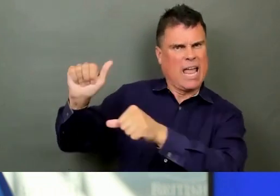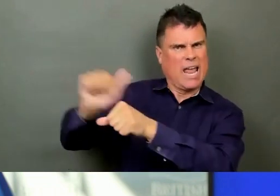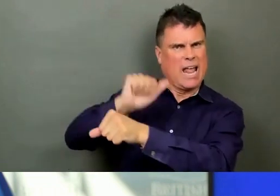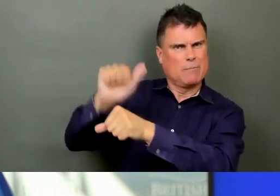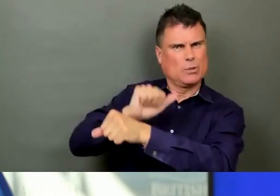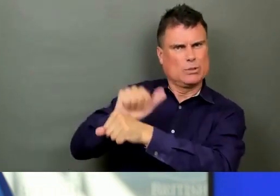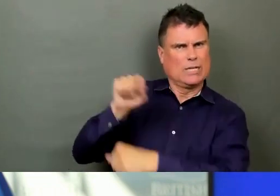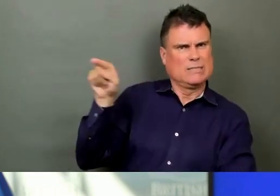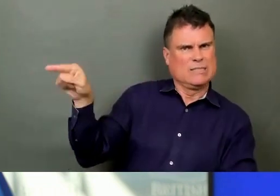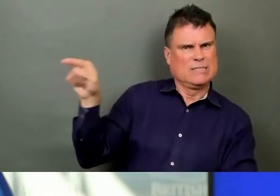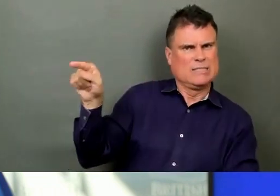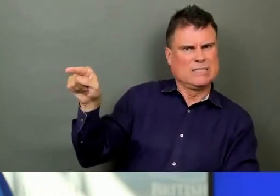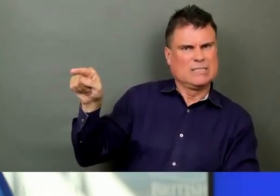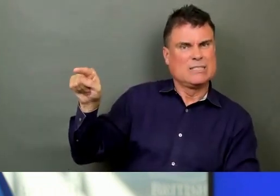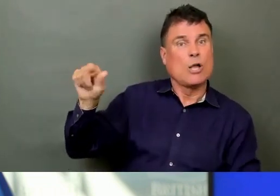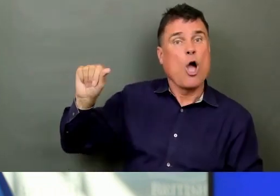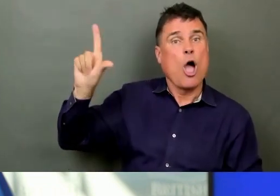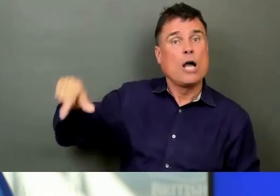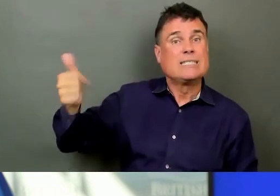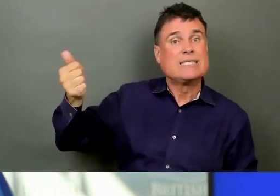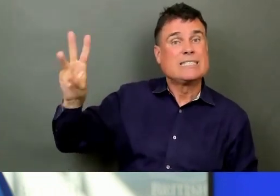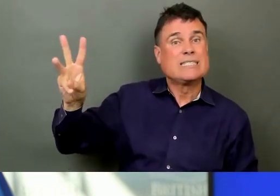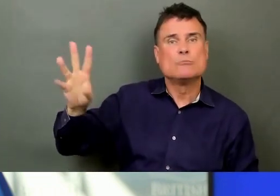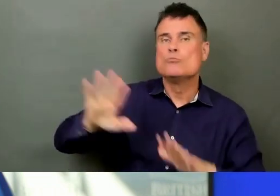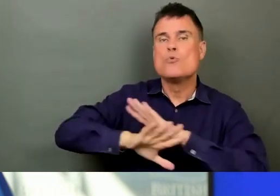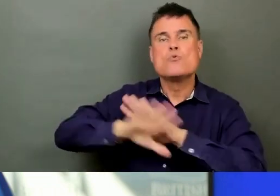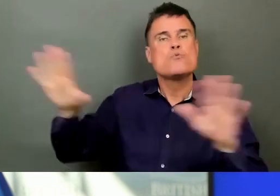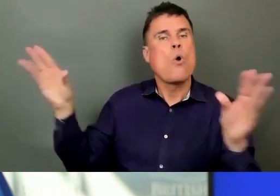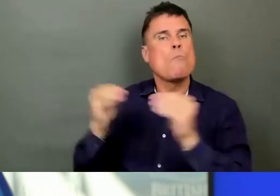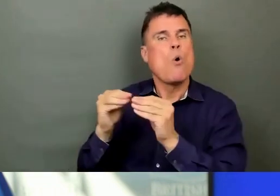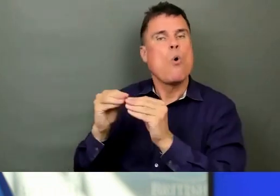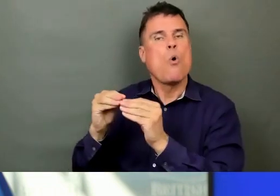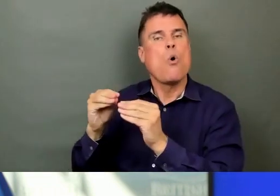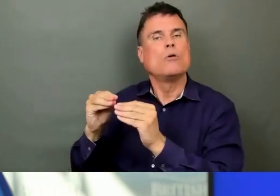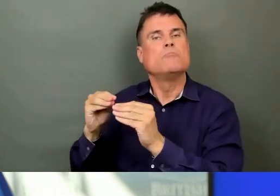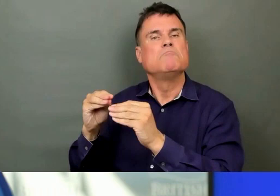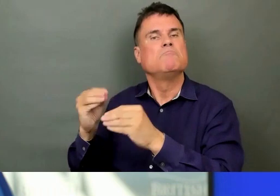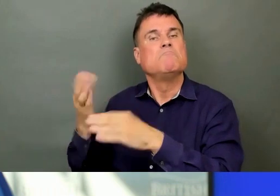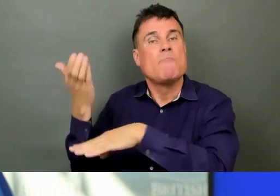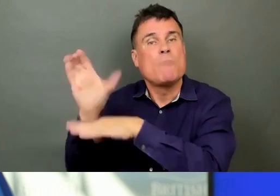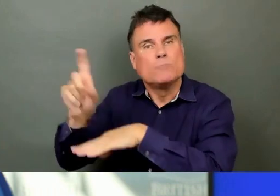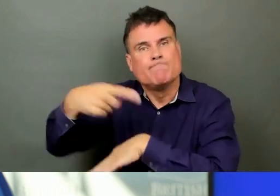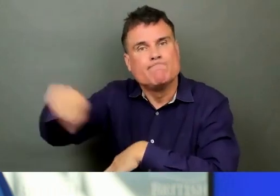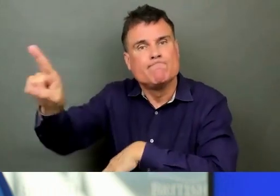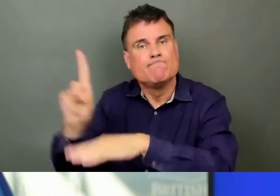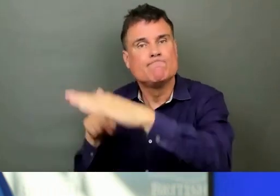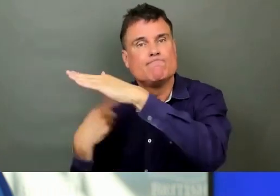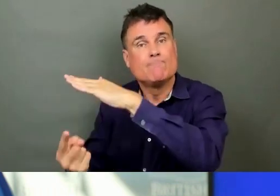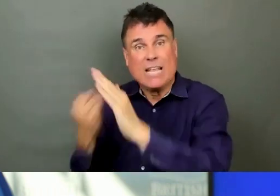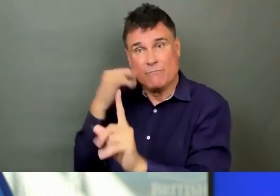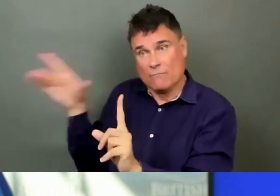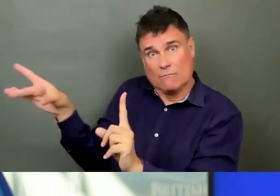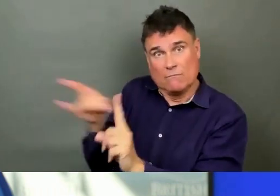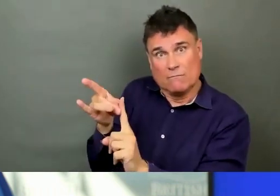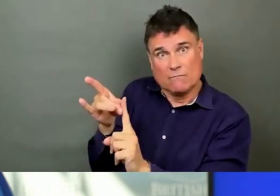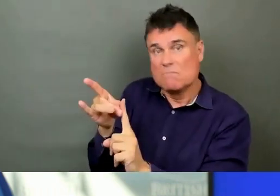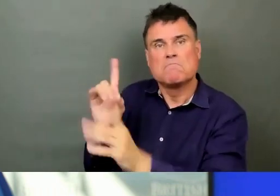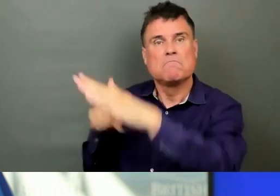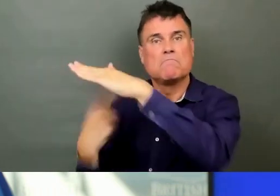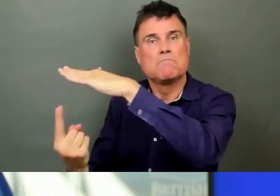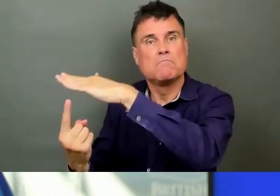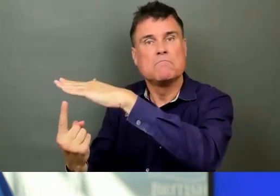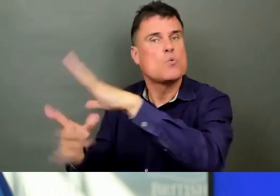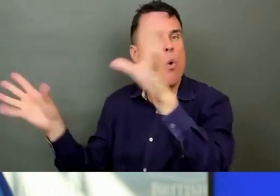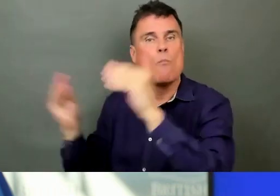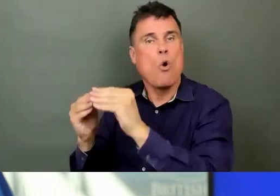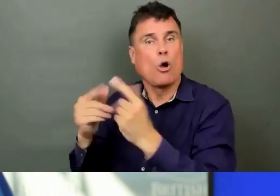anymore starting mid-month. Is this really a message to people that if you can't be bothered to get vaccinated, we're kind of done protecting